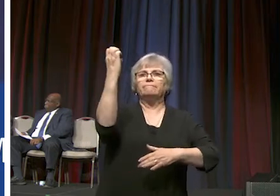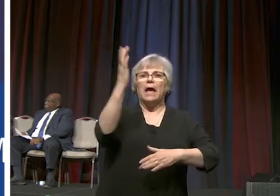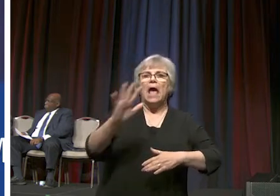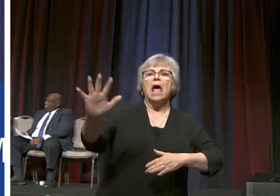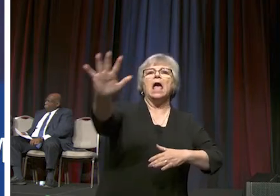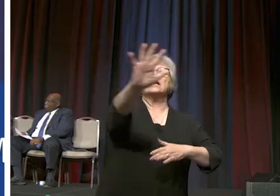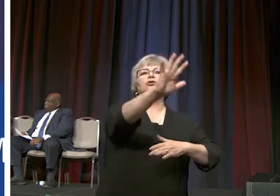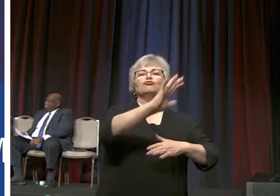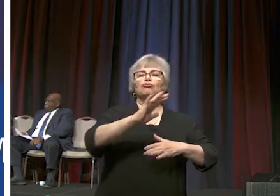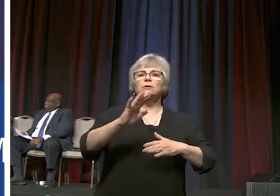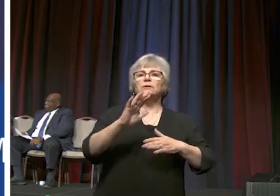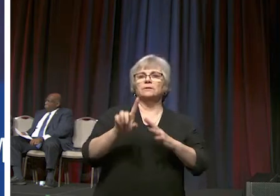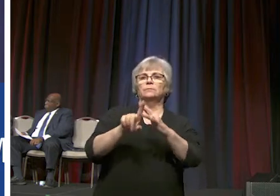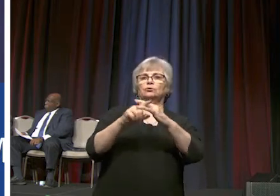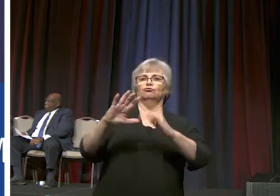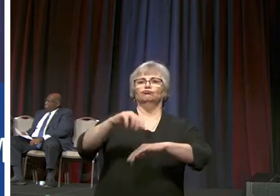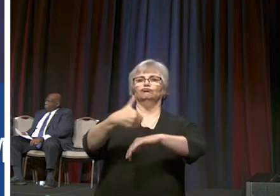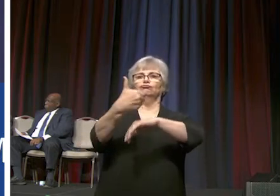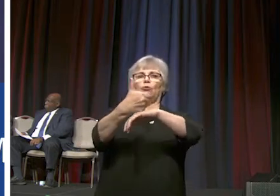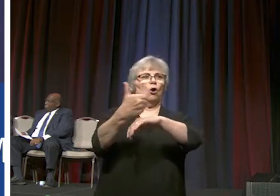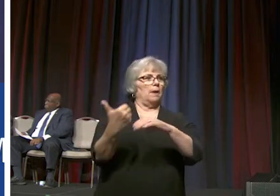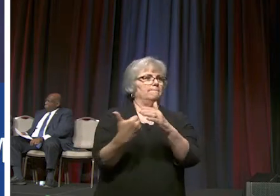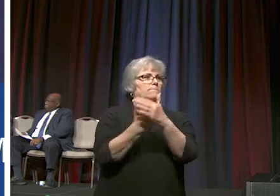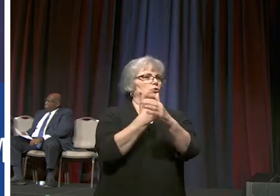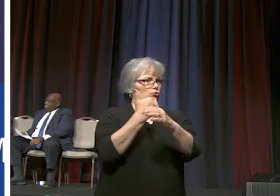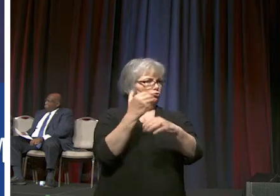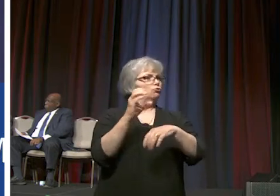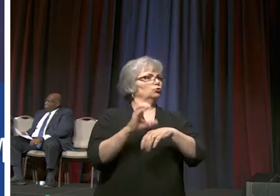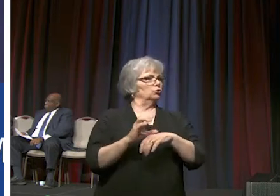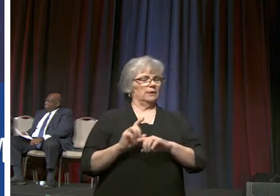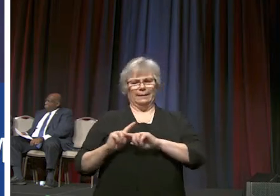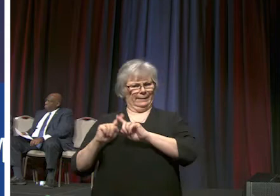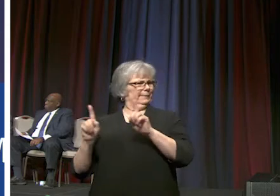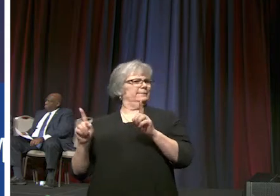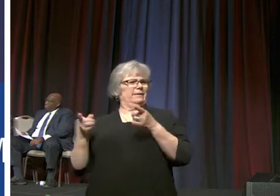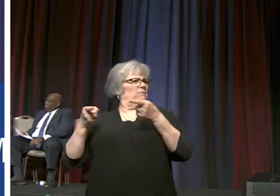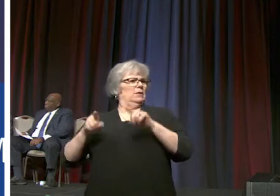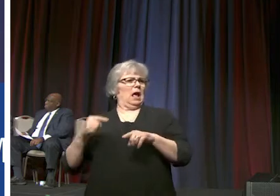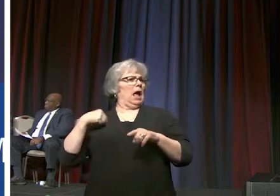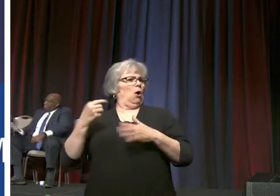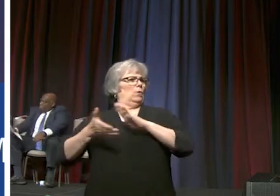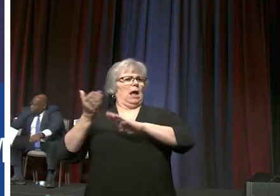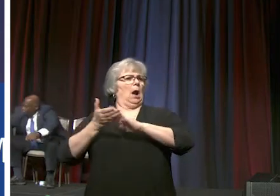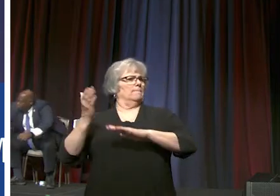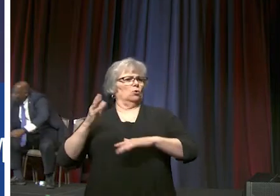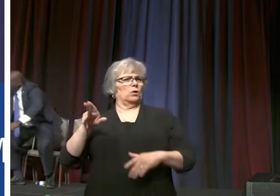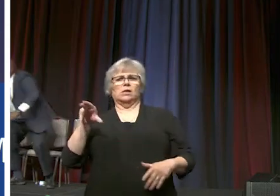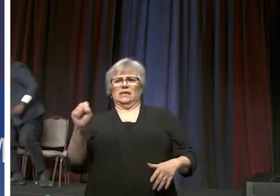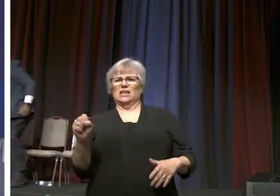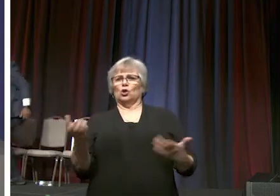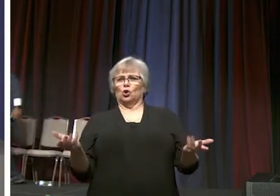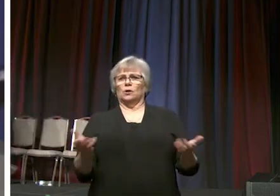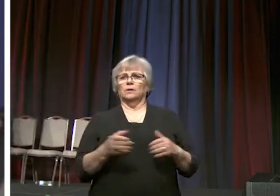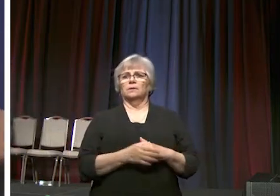to start new churches very different from how we operate here thank you bishop